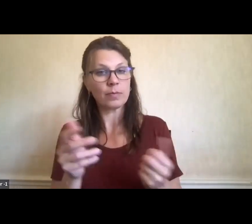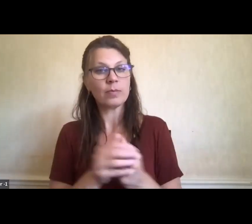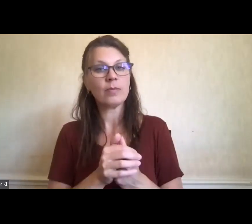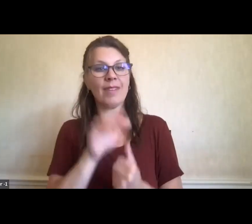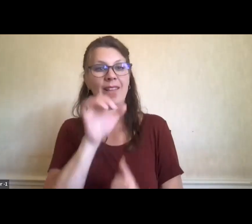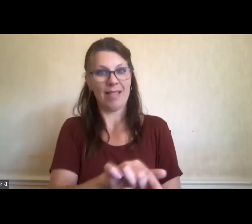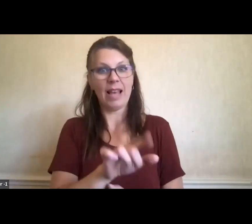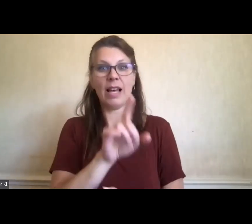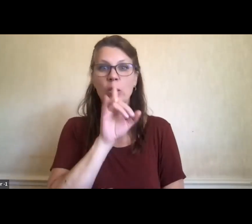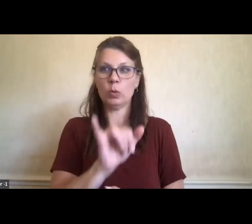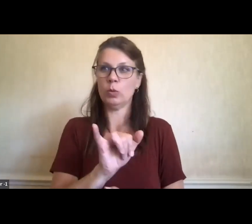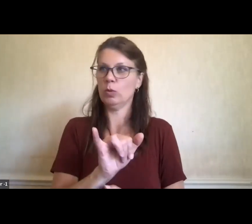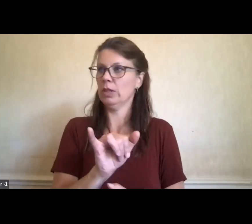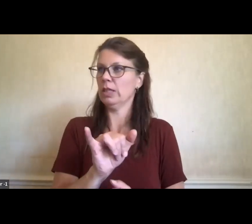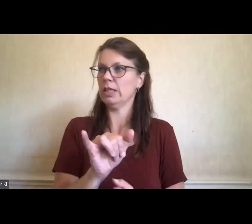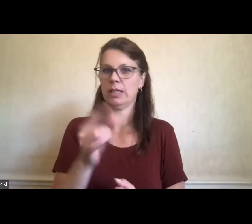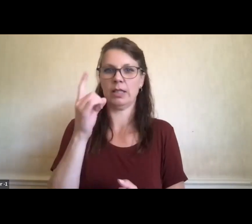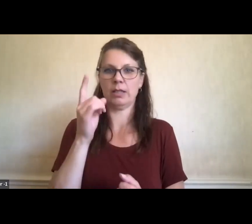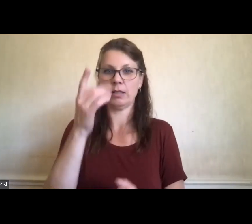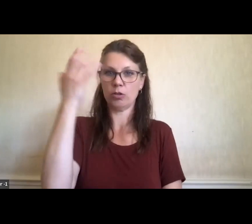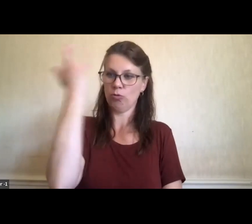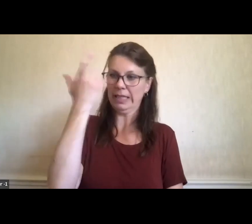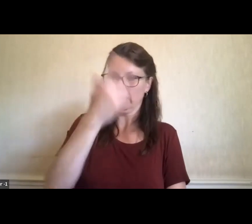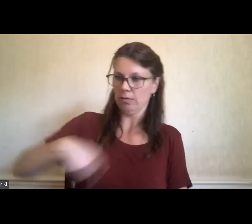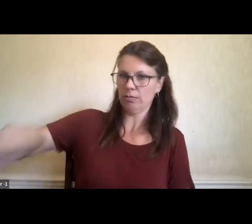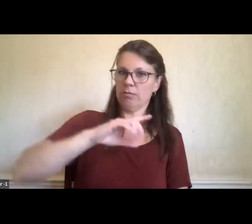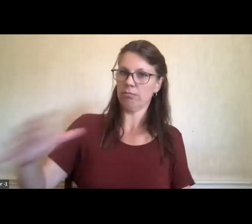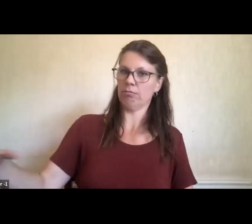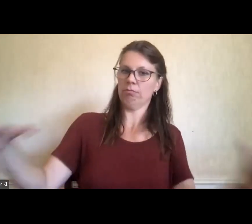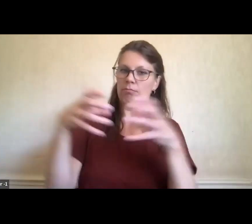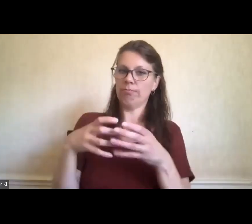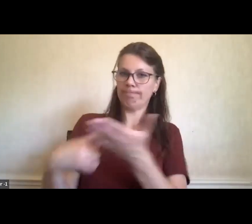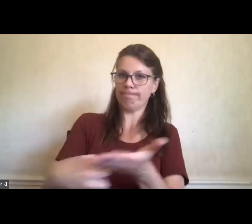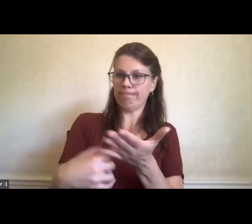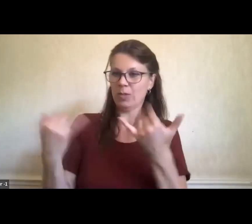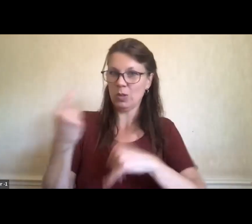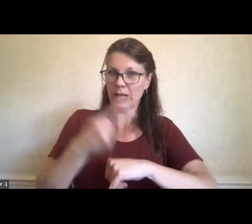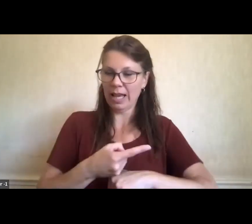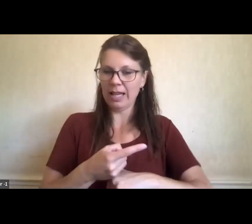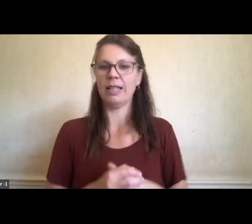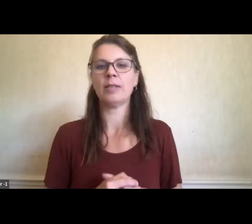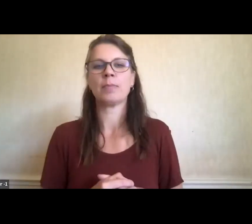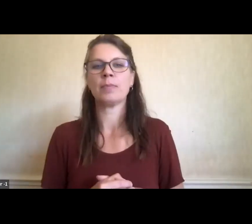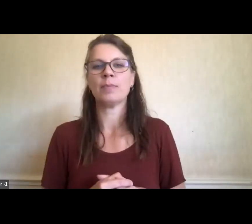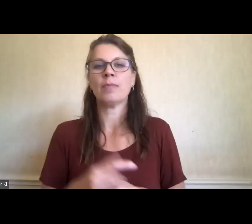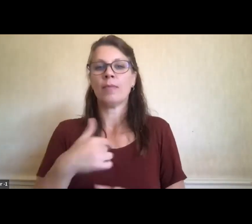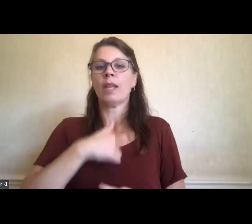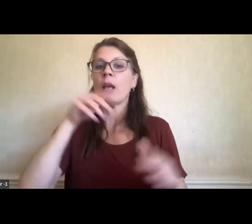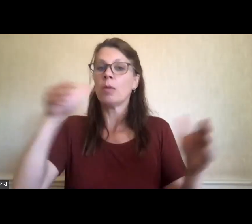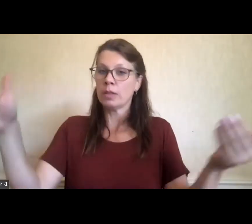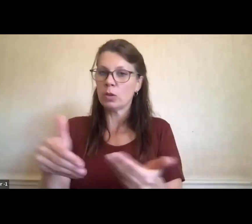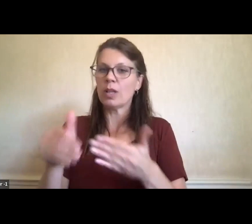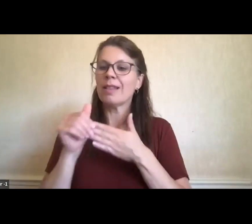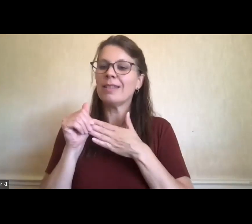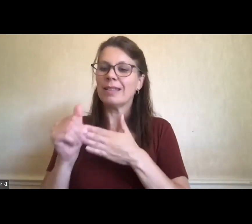together right now. I will be introducing the lead for the